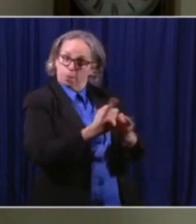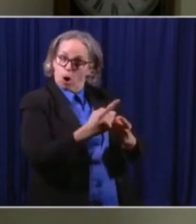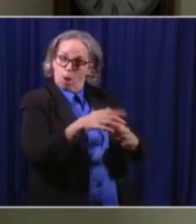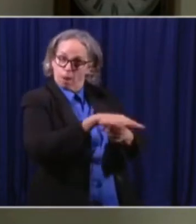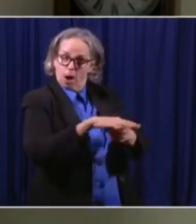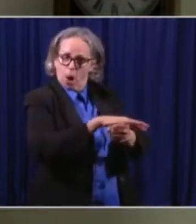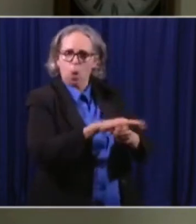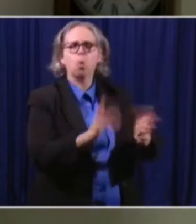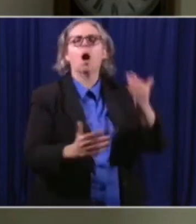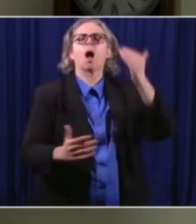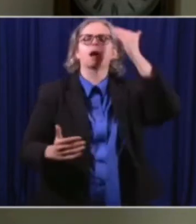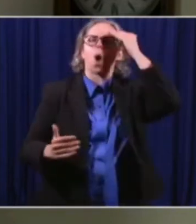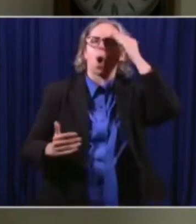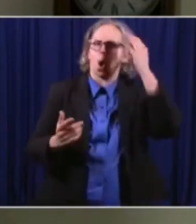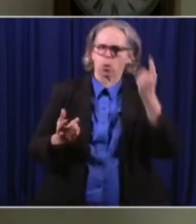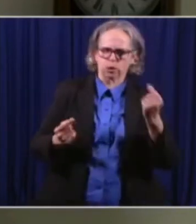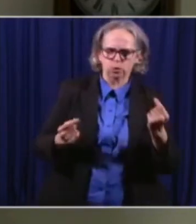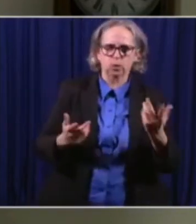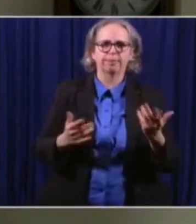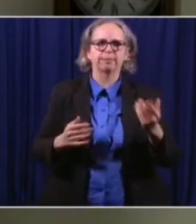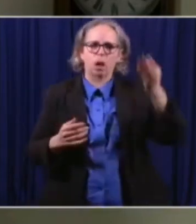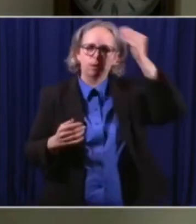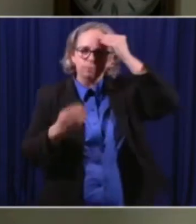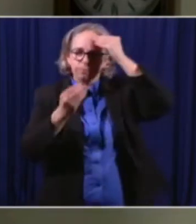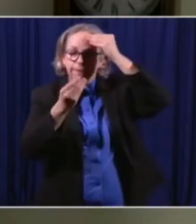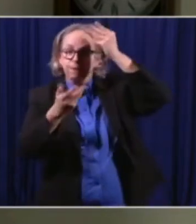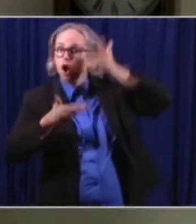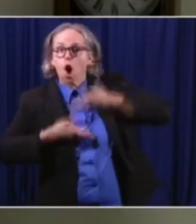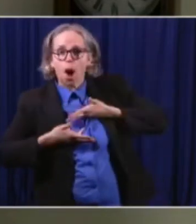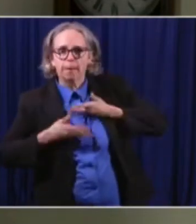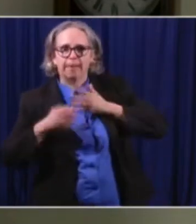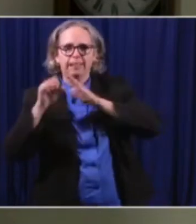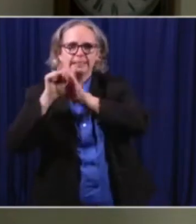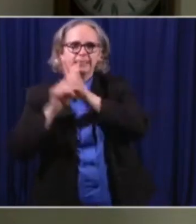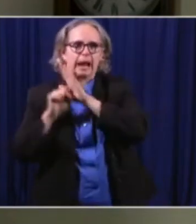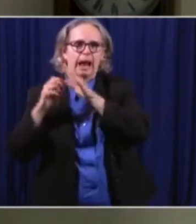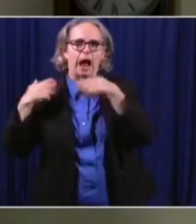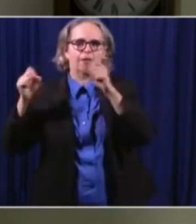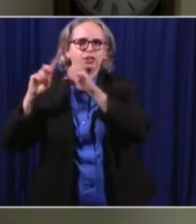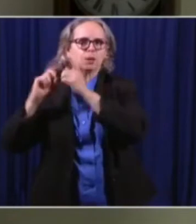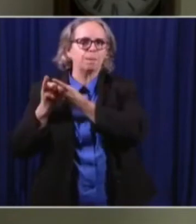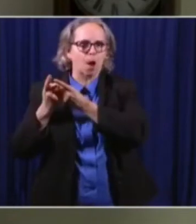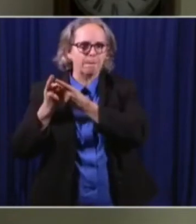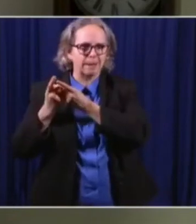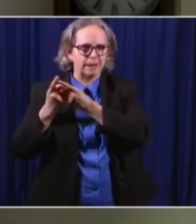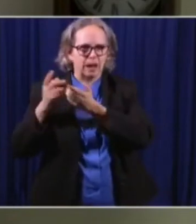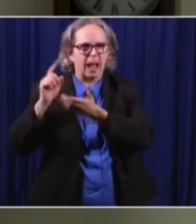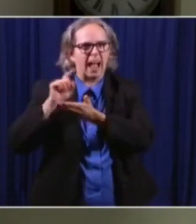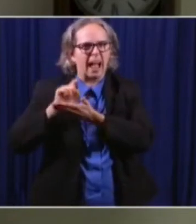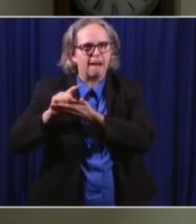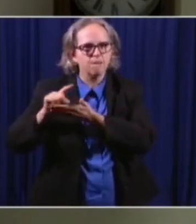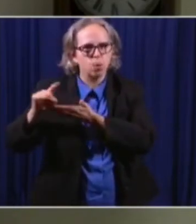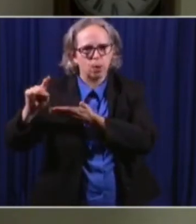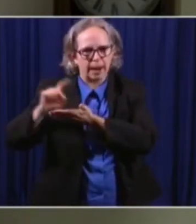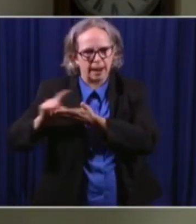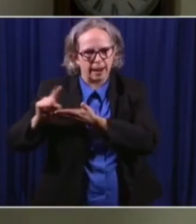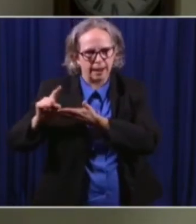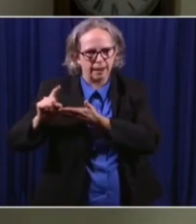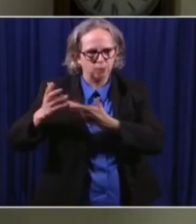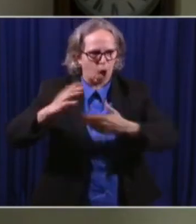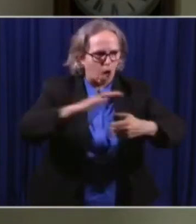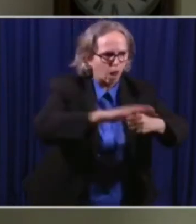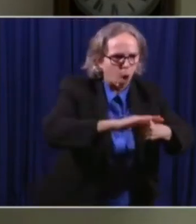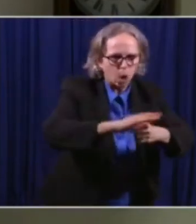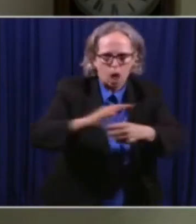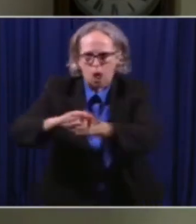the Ohio Department of Health on a weekly basis about reported cases. So that will go to the state at